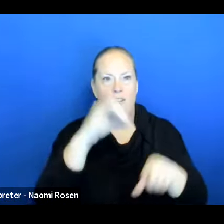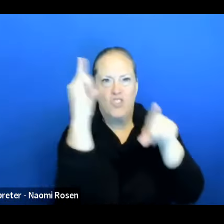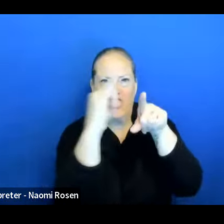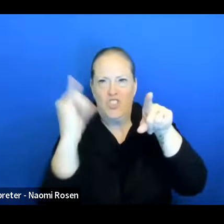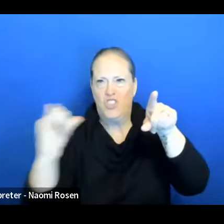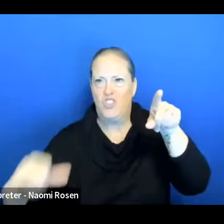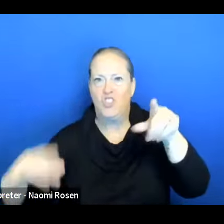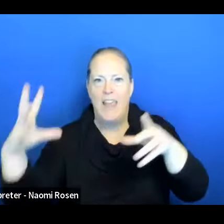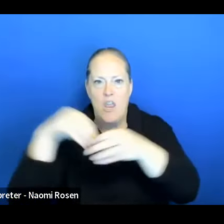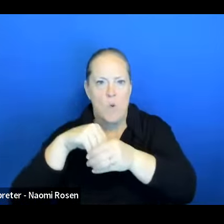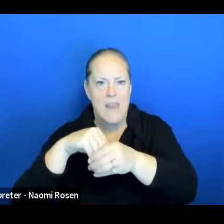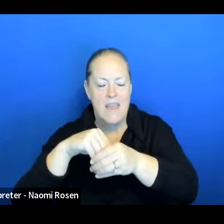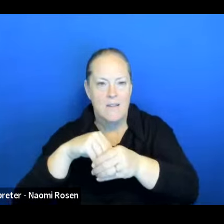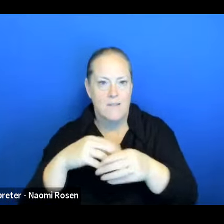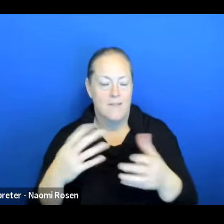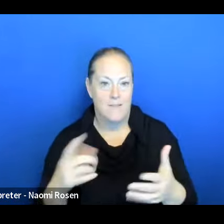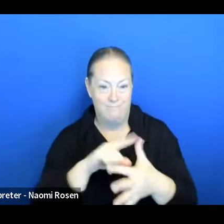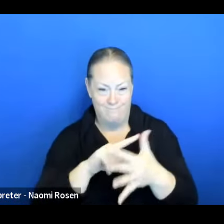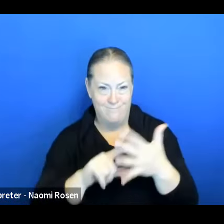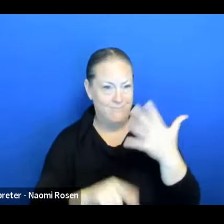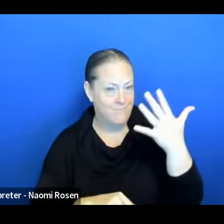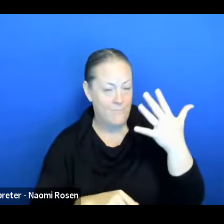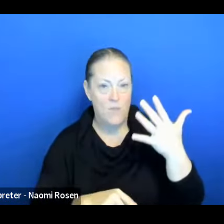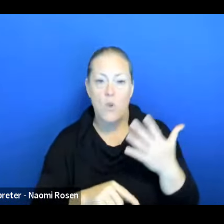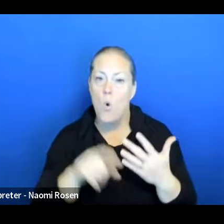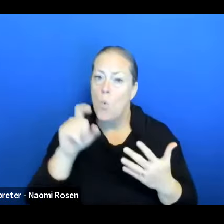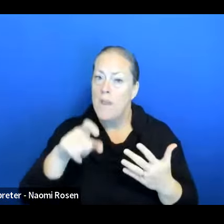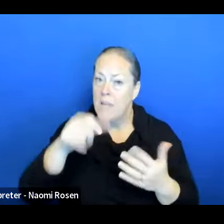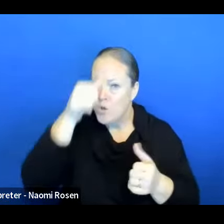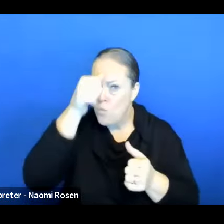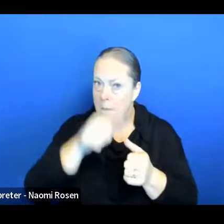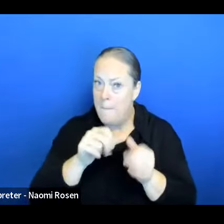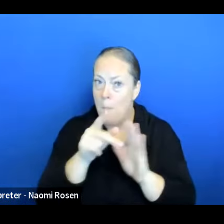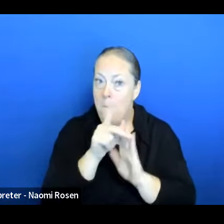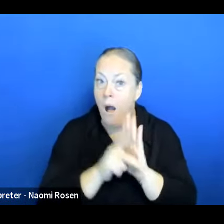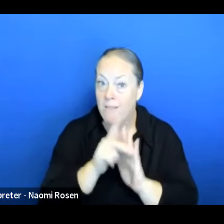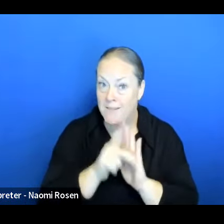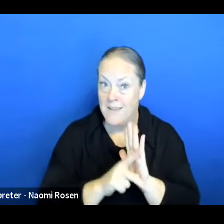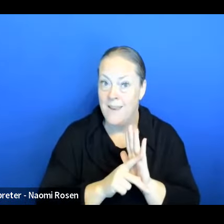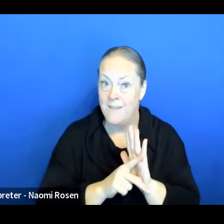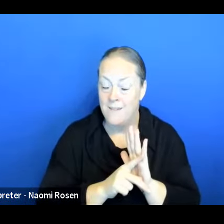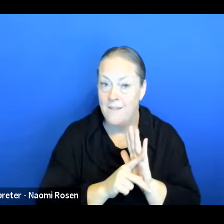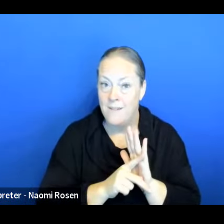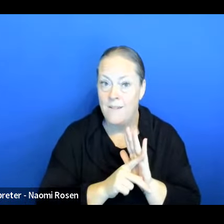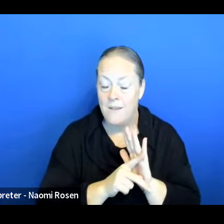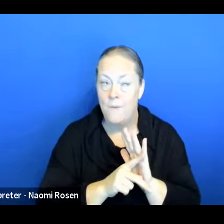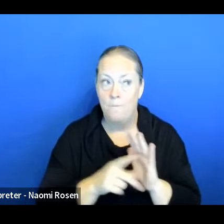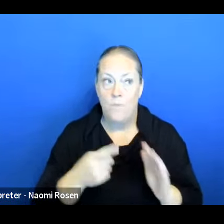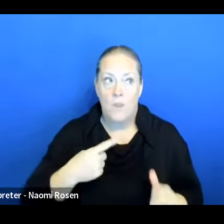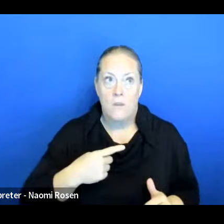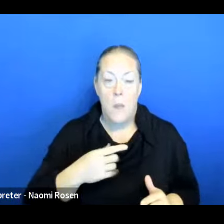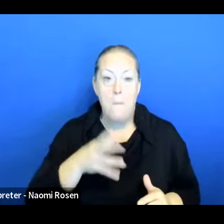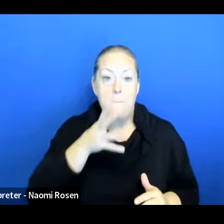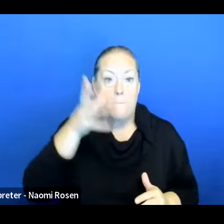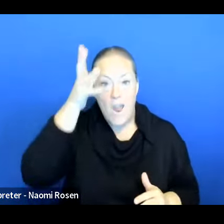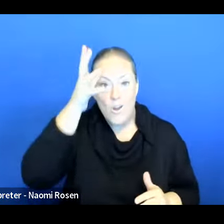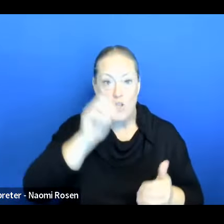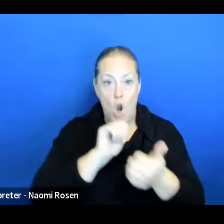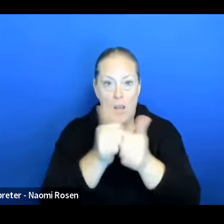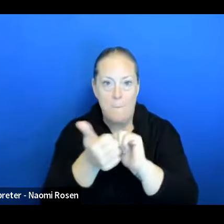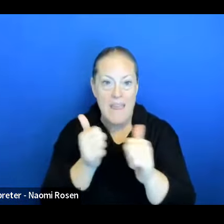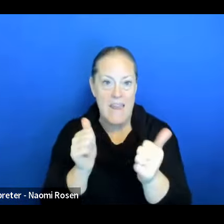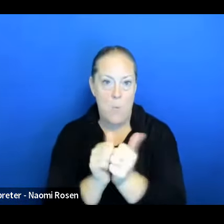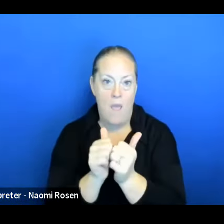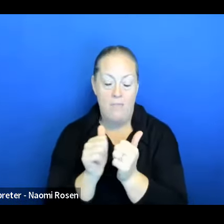So we also have to remember policy. Like we have, we're, you're competing, we, parents are competing with social